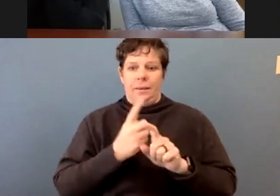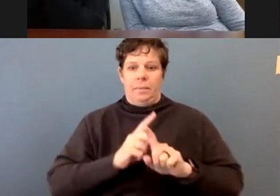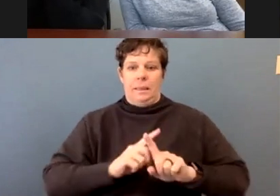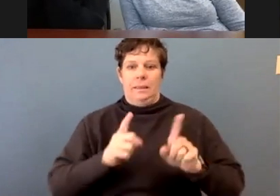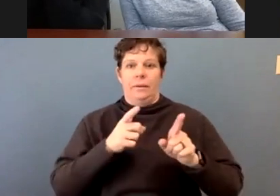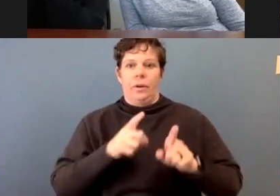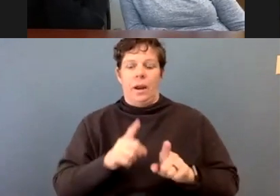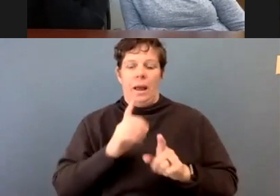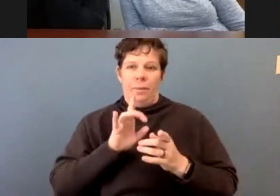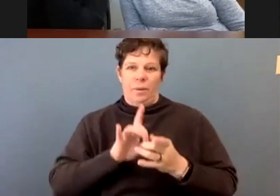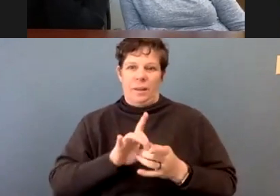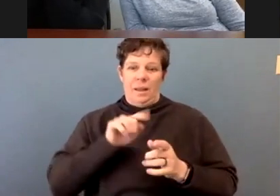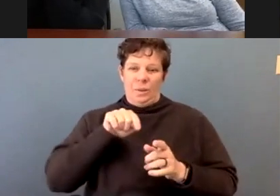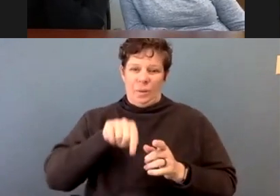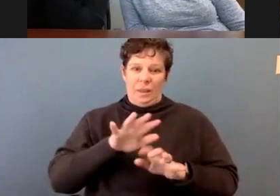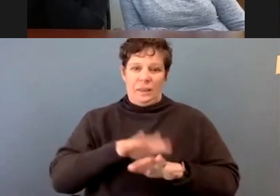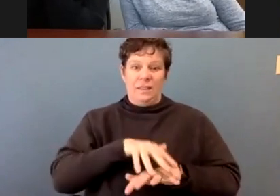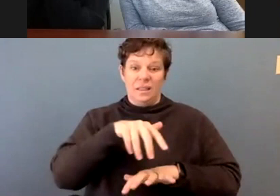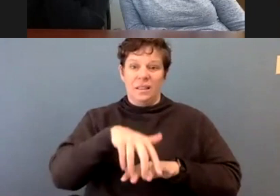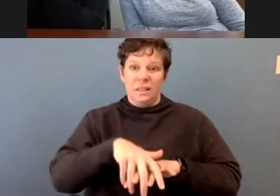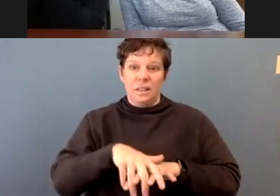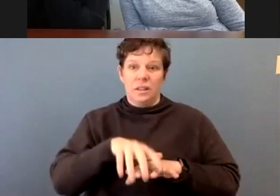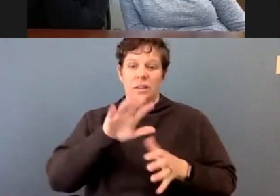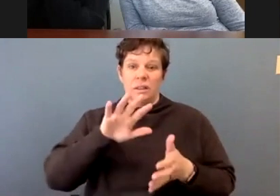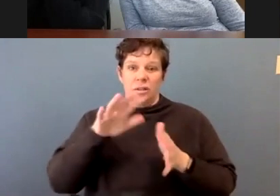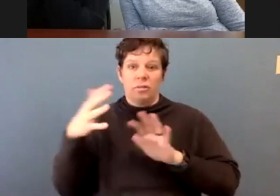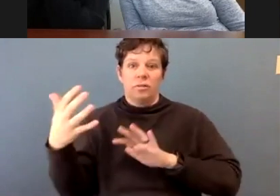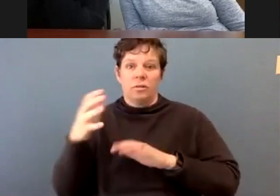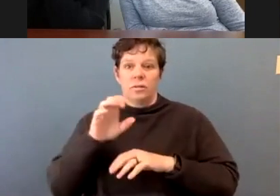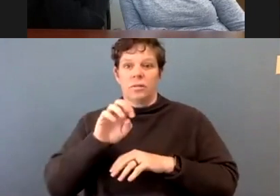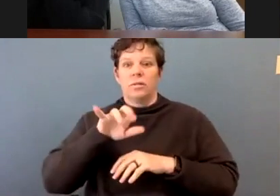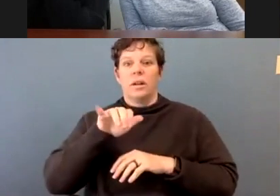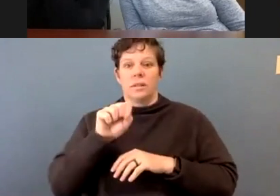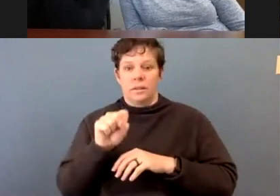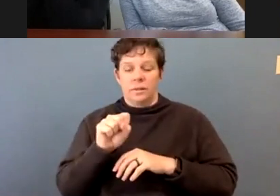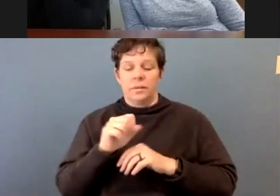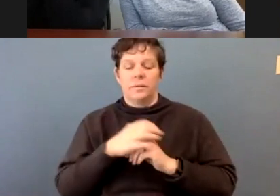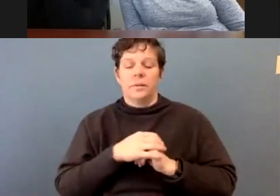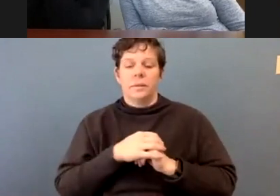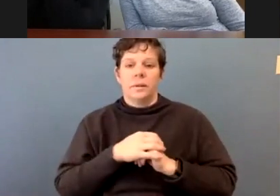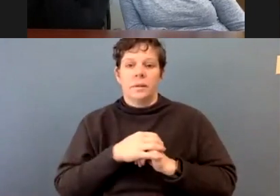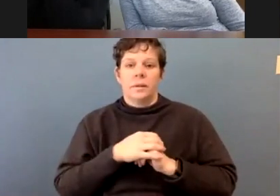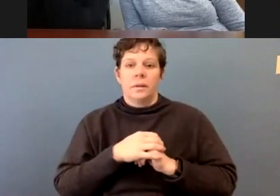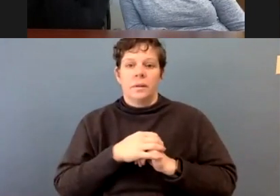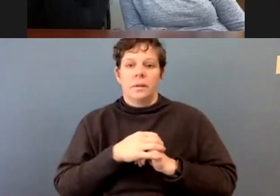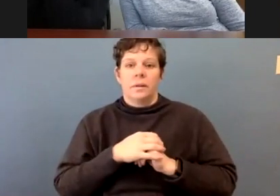what we can do is, and I